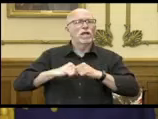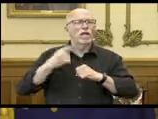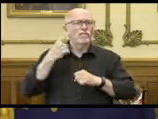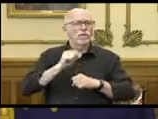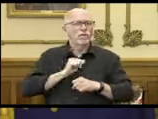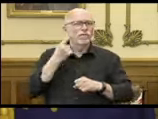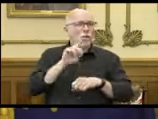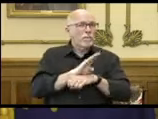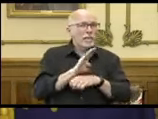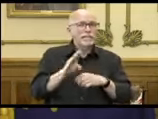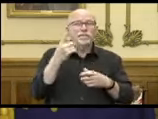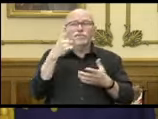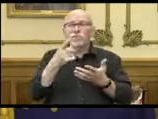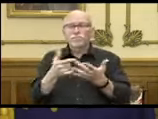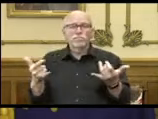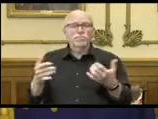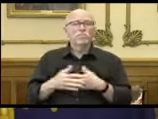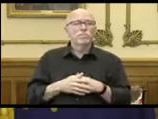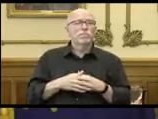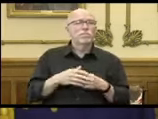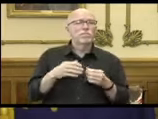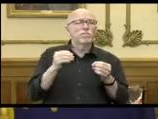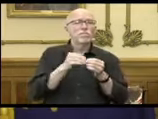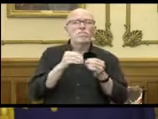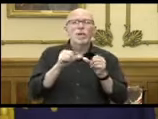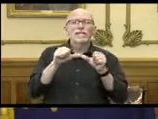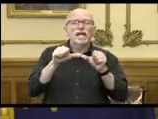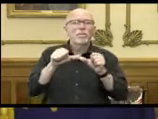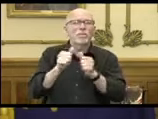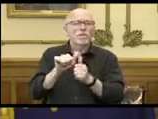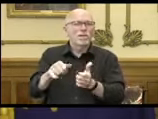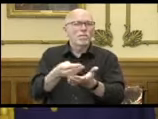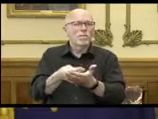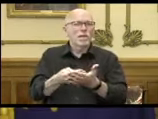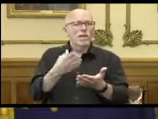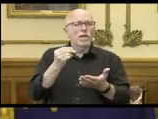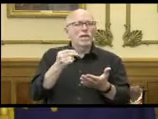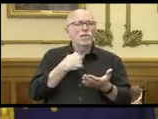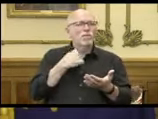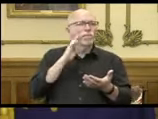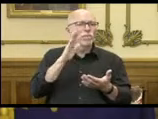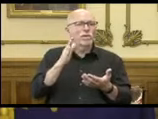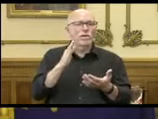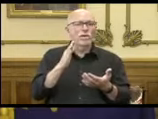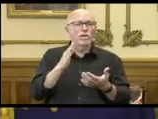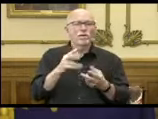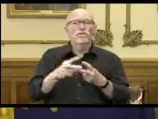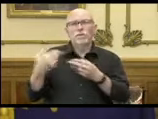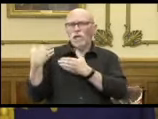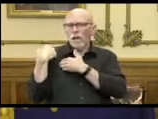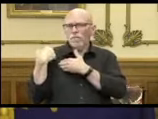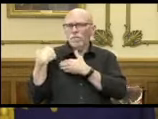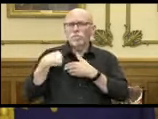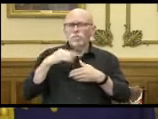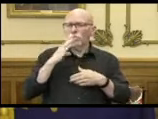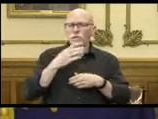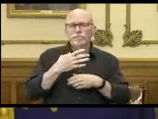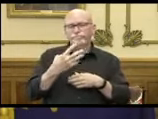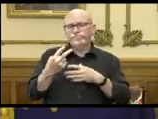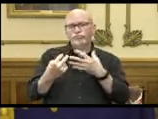and our businesses to go back, more sustainability. And of course, we'll be very accountable, very transparent